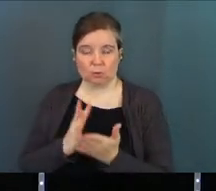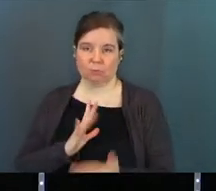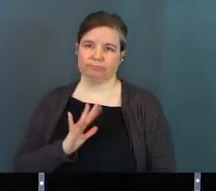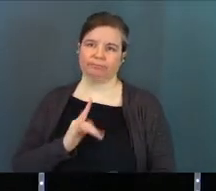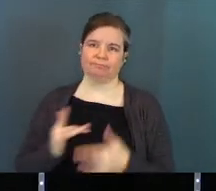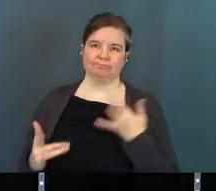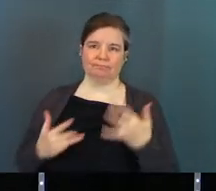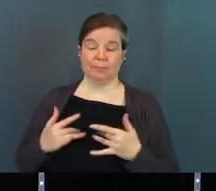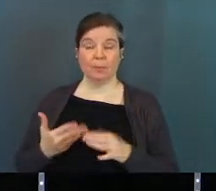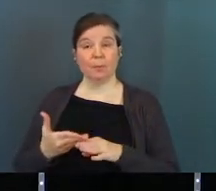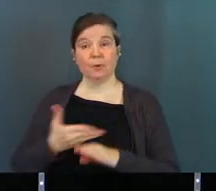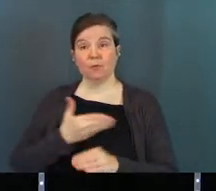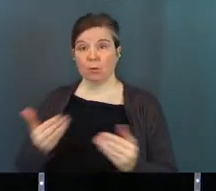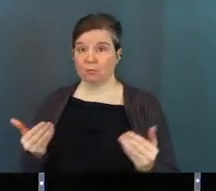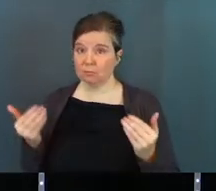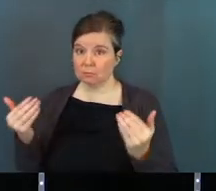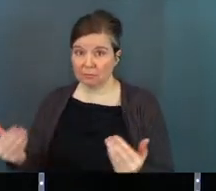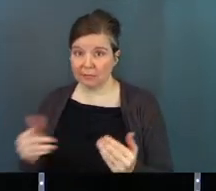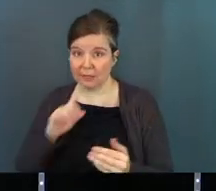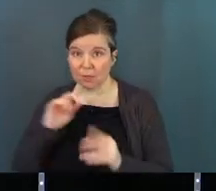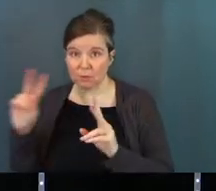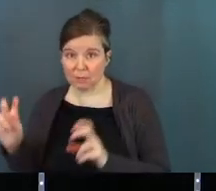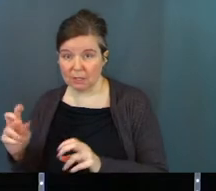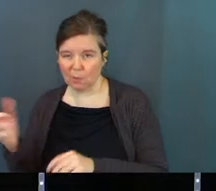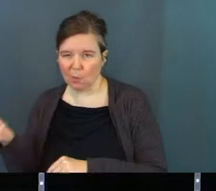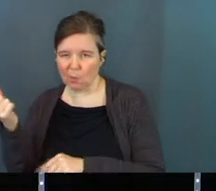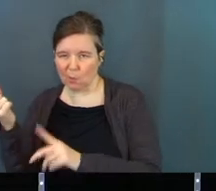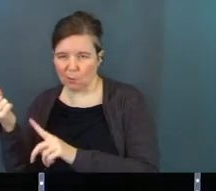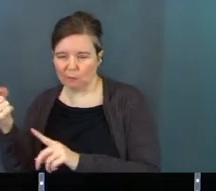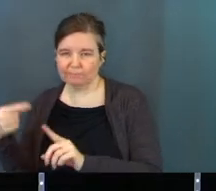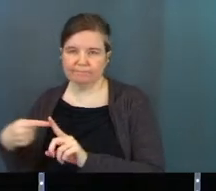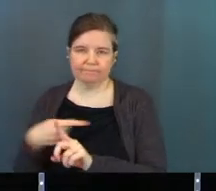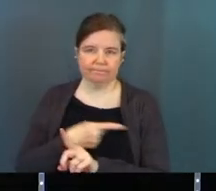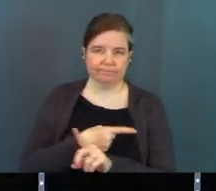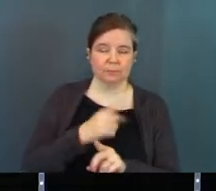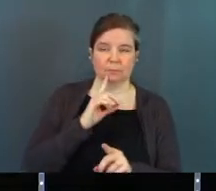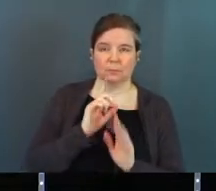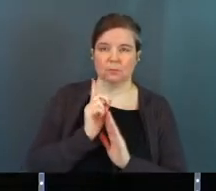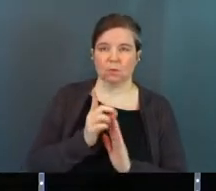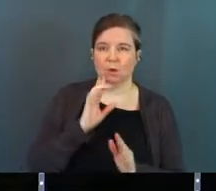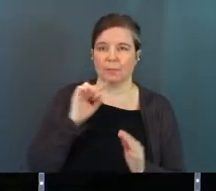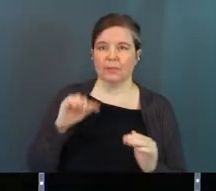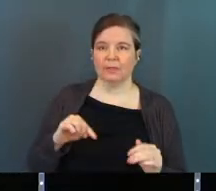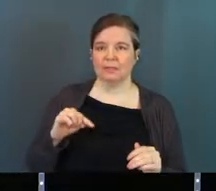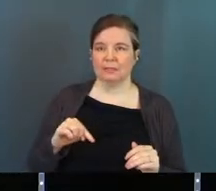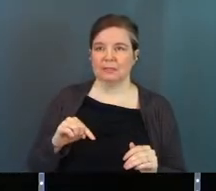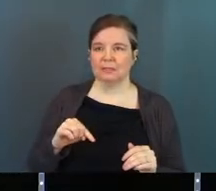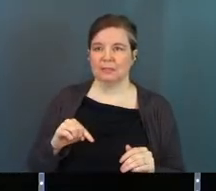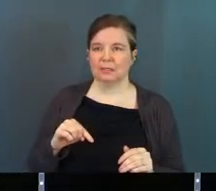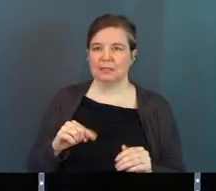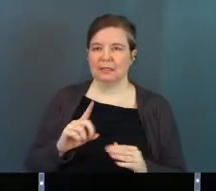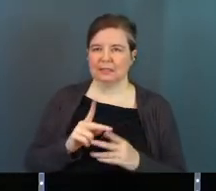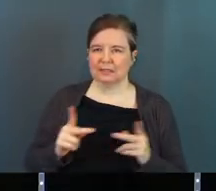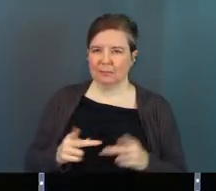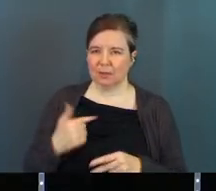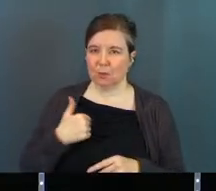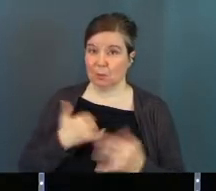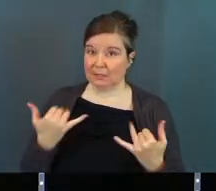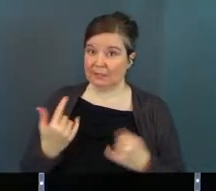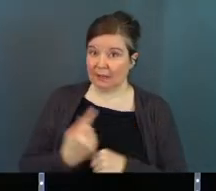excited for this series. But before we jump into the actual series, I want to quickly take a moment to talk about this kind of spot we're